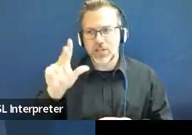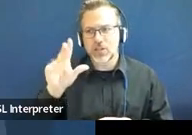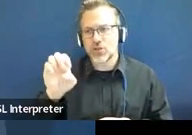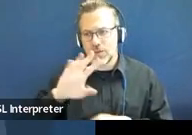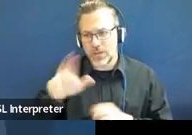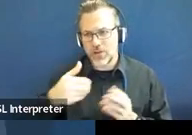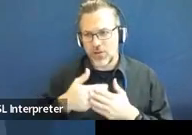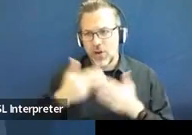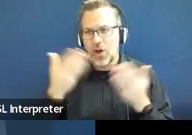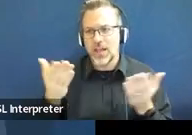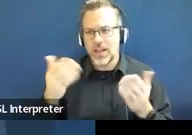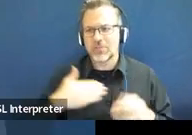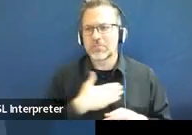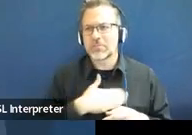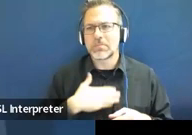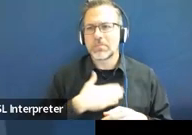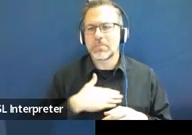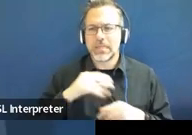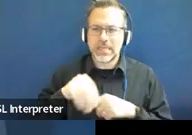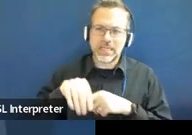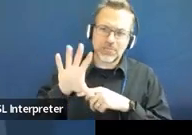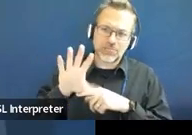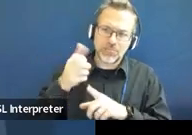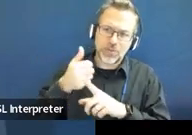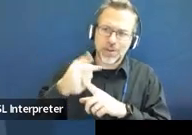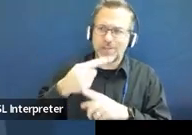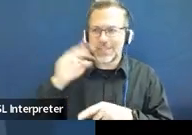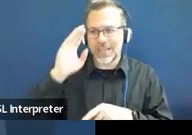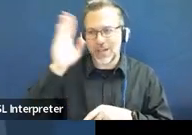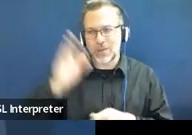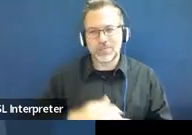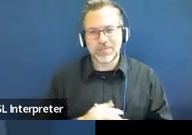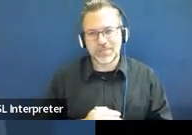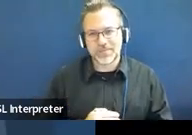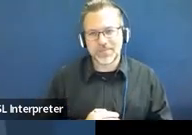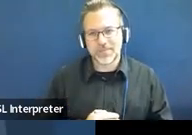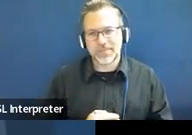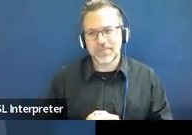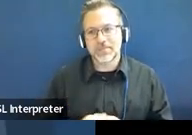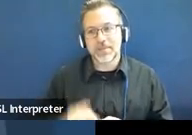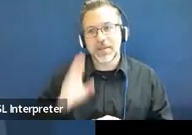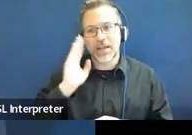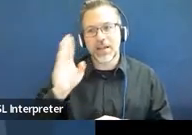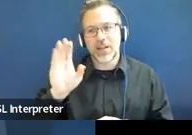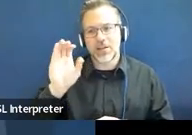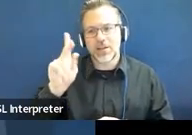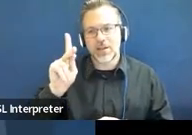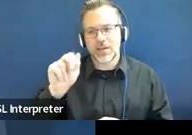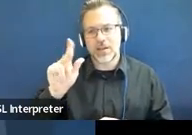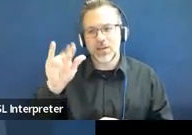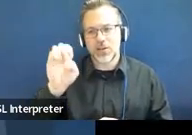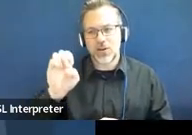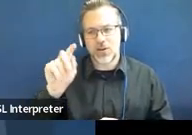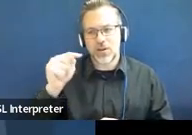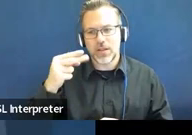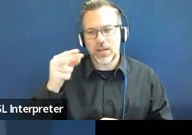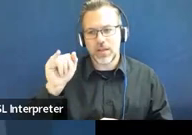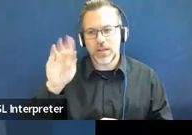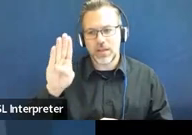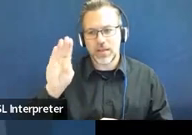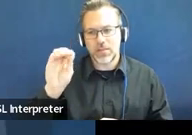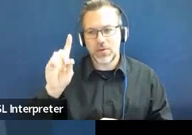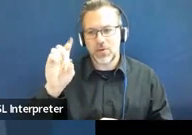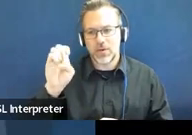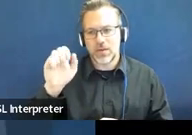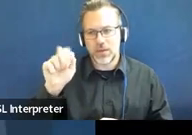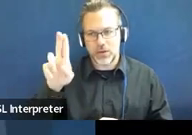ladies, if you could just come on quickly and say hello, that would be really great. Hi, everyone, I'm Carly Thibodeau, and I joined the